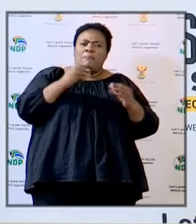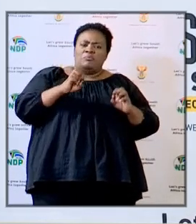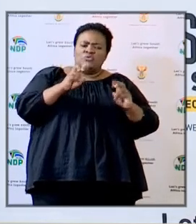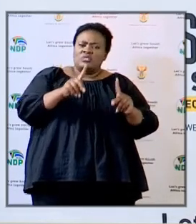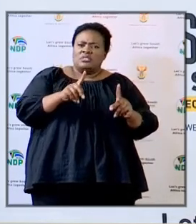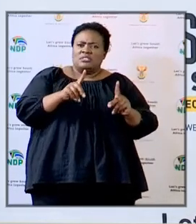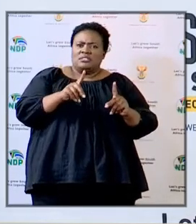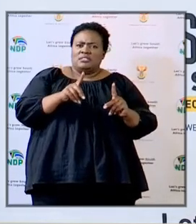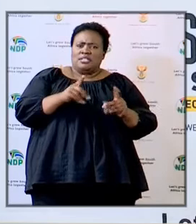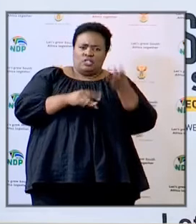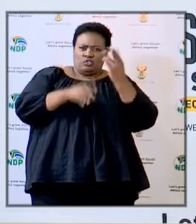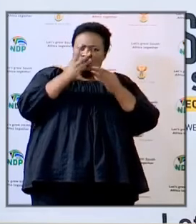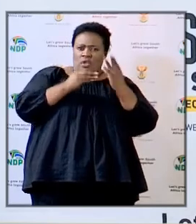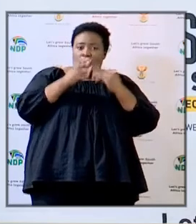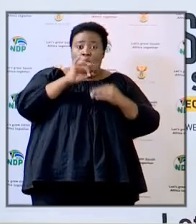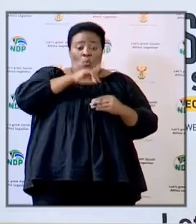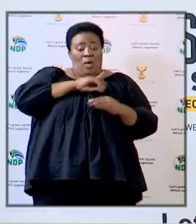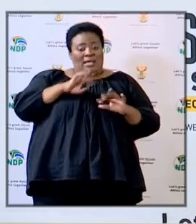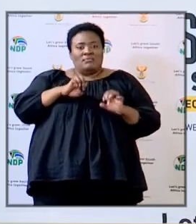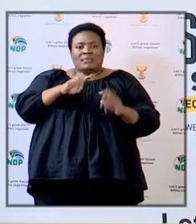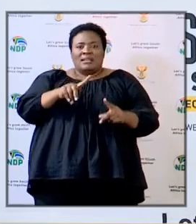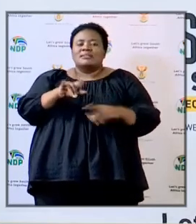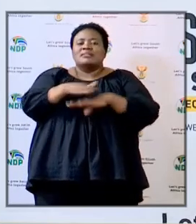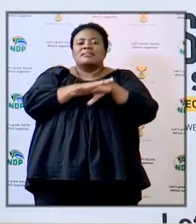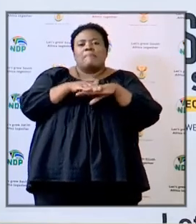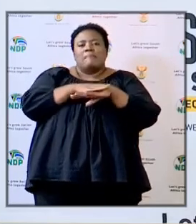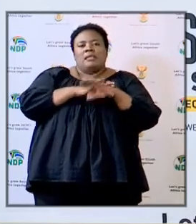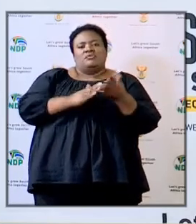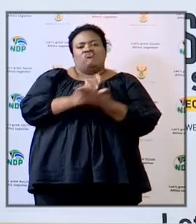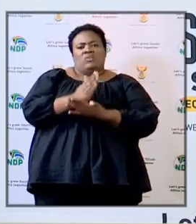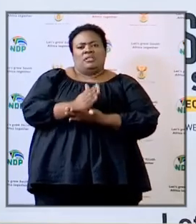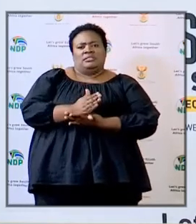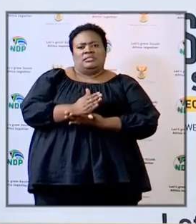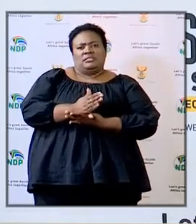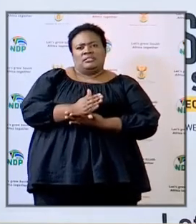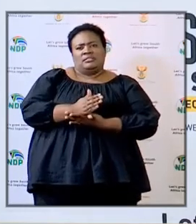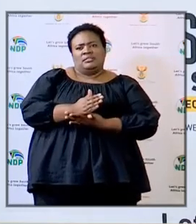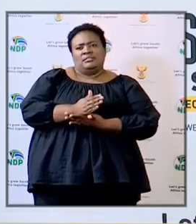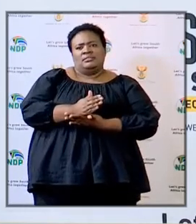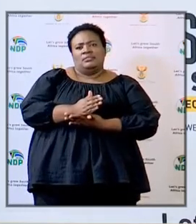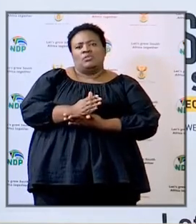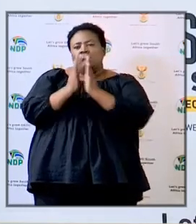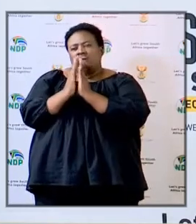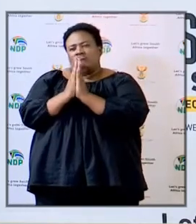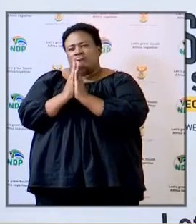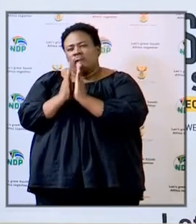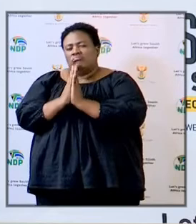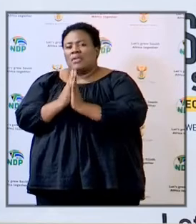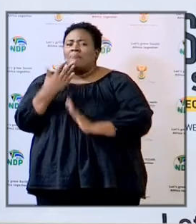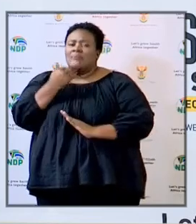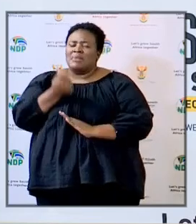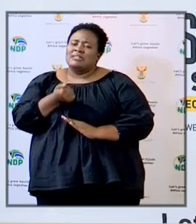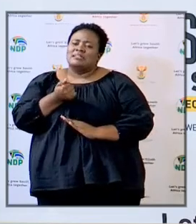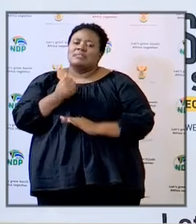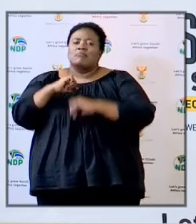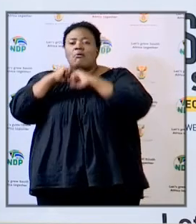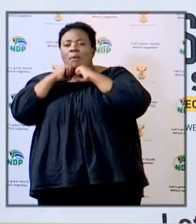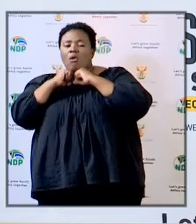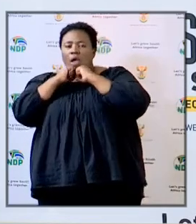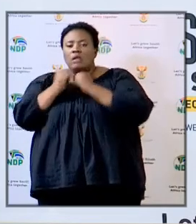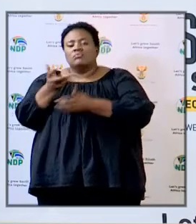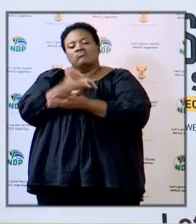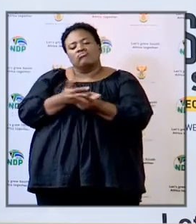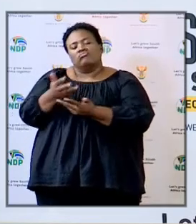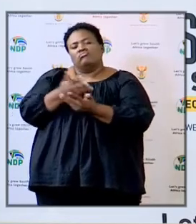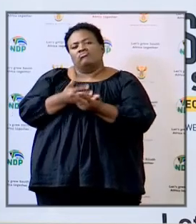education is a basic right so they cannot so we call on them that let them engage